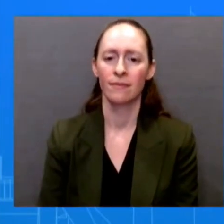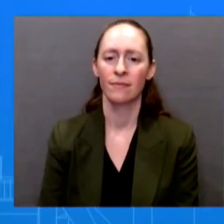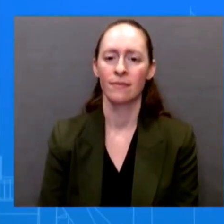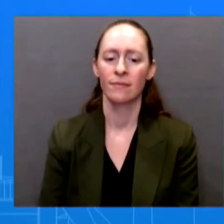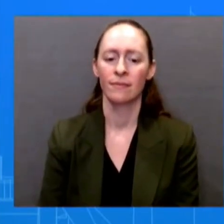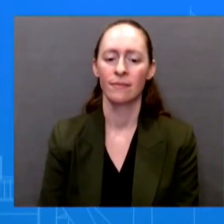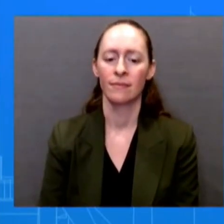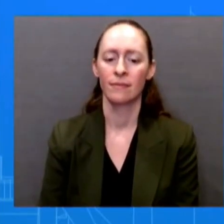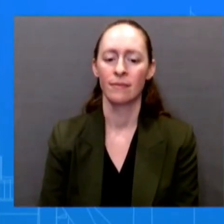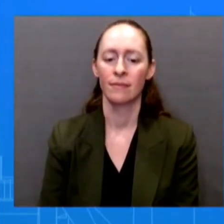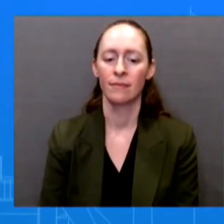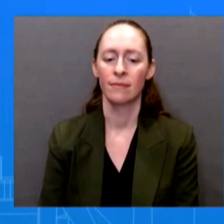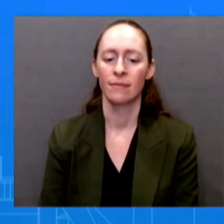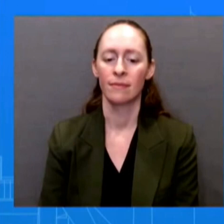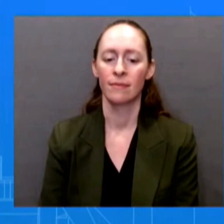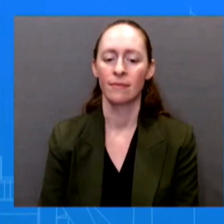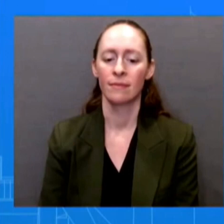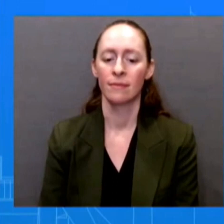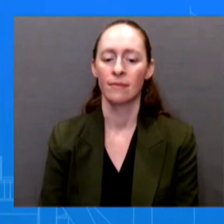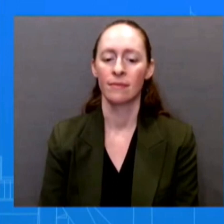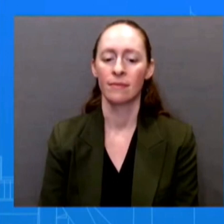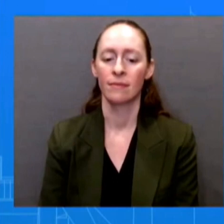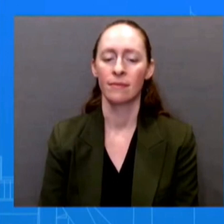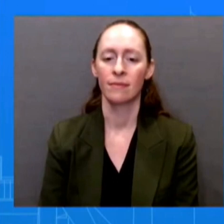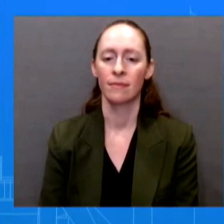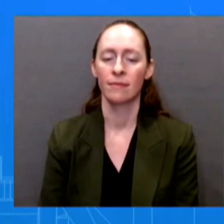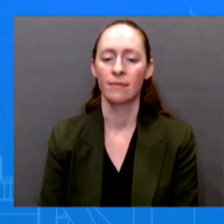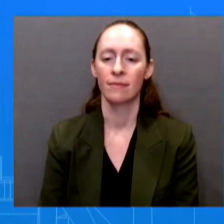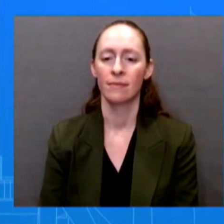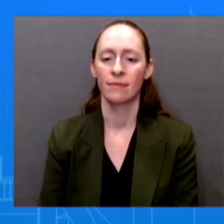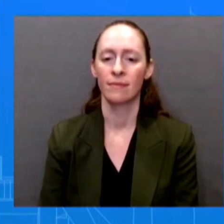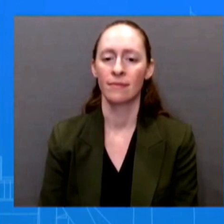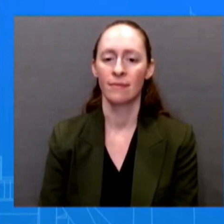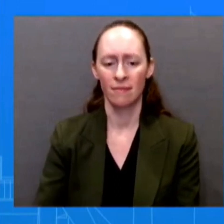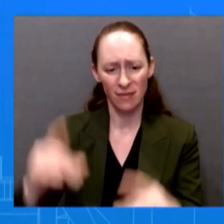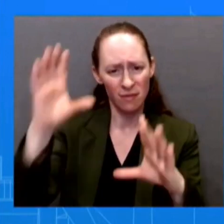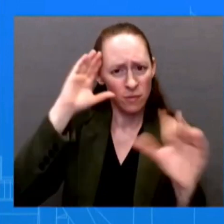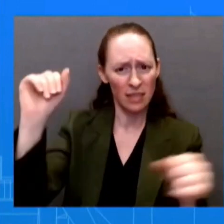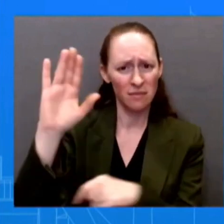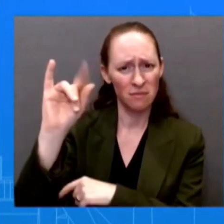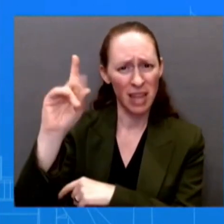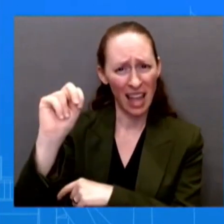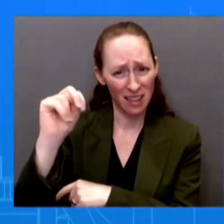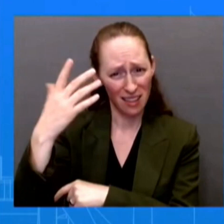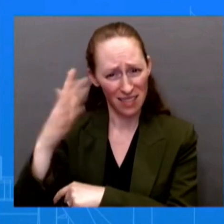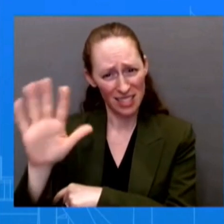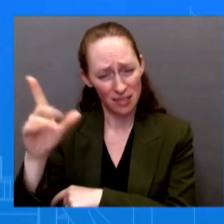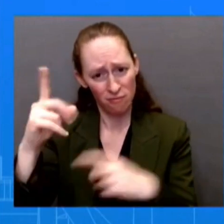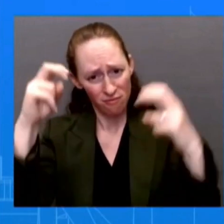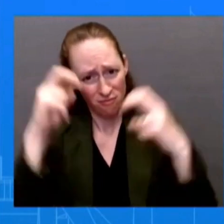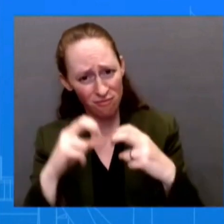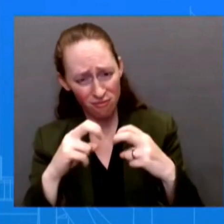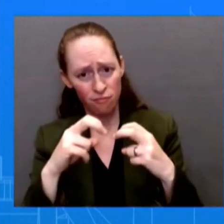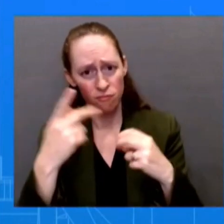Modi of India in Bali? Ms. As you know, it was a — we had a successful G20 leaders' summit